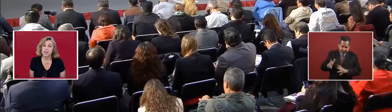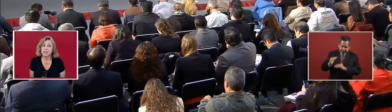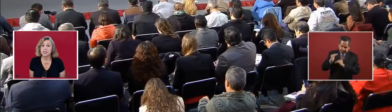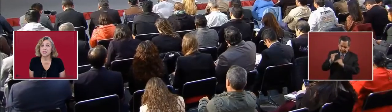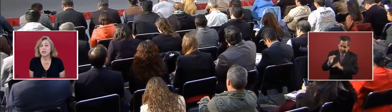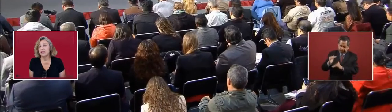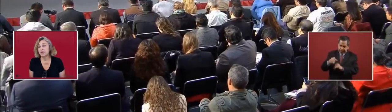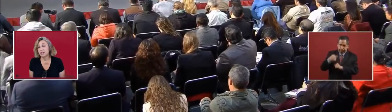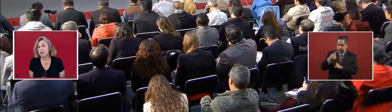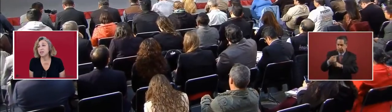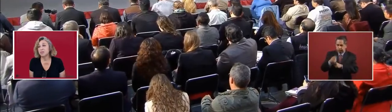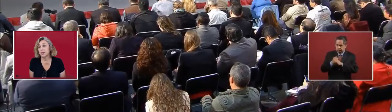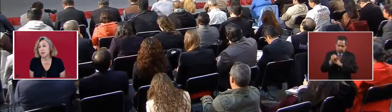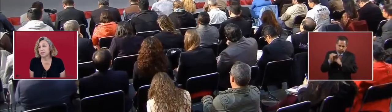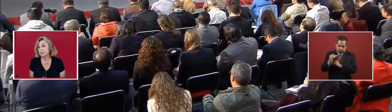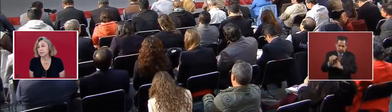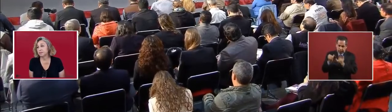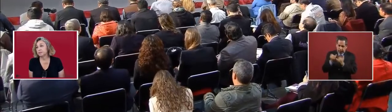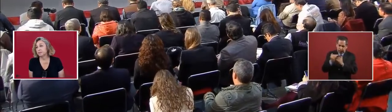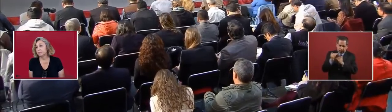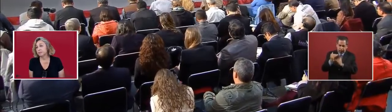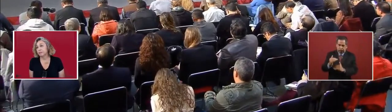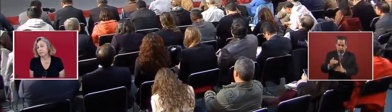In this year and the next one.